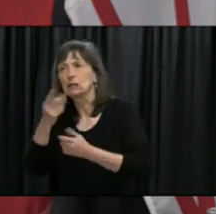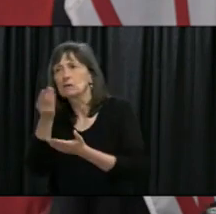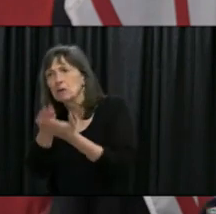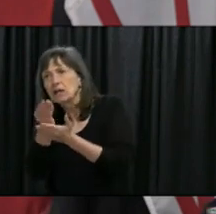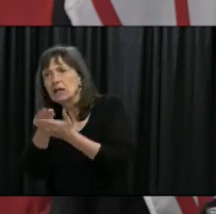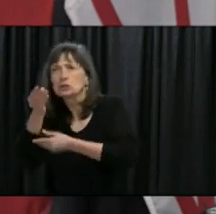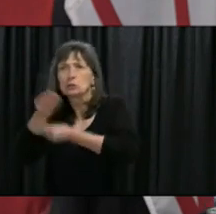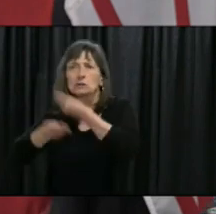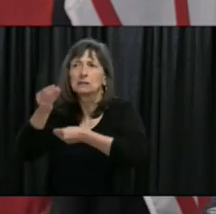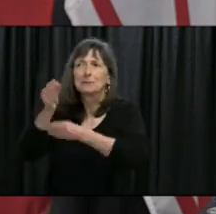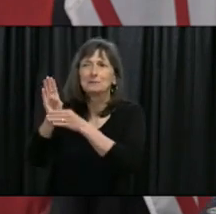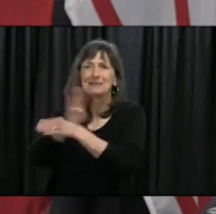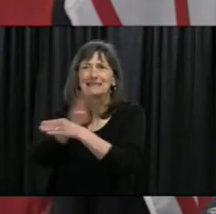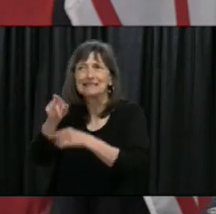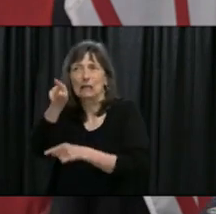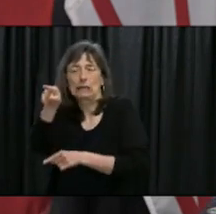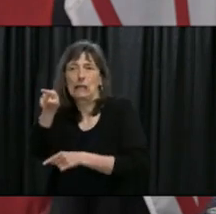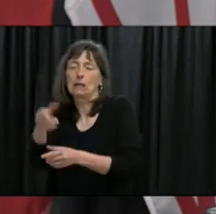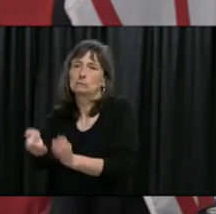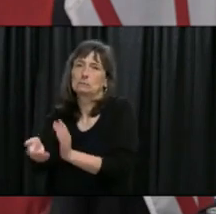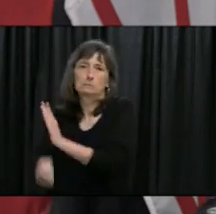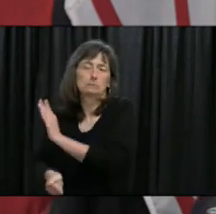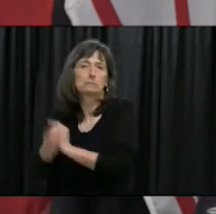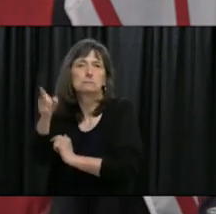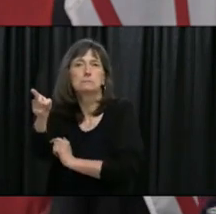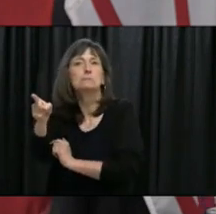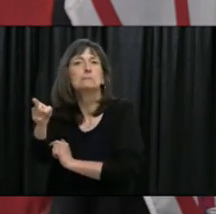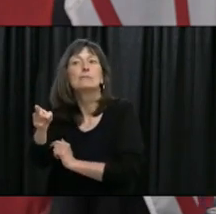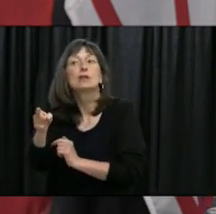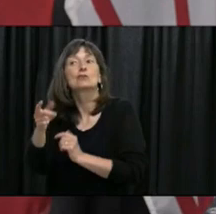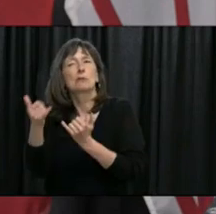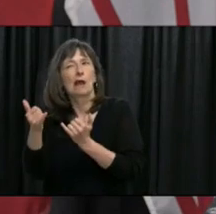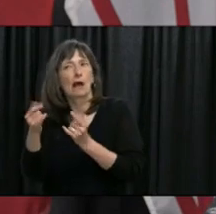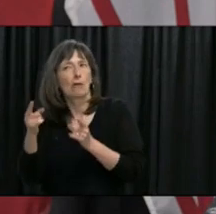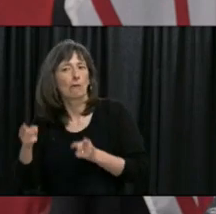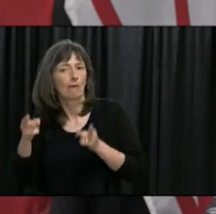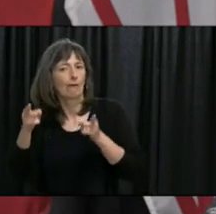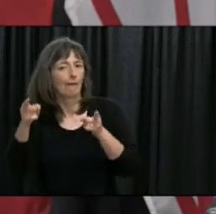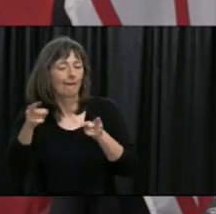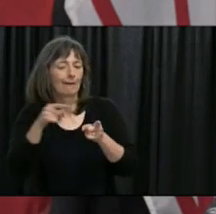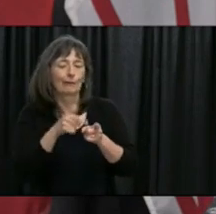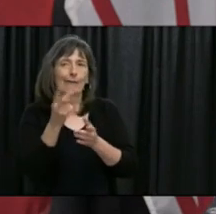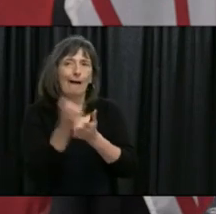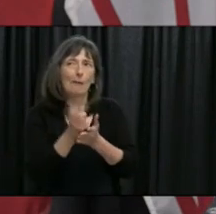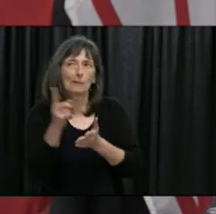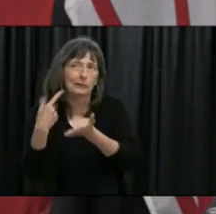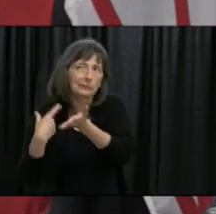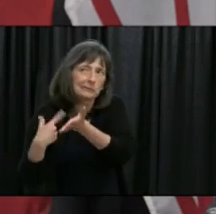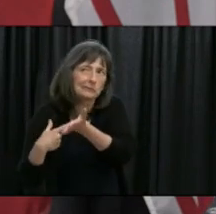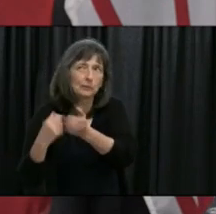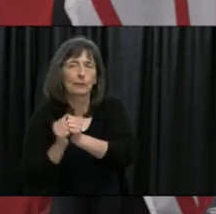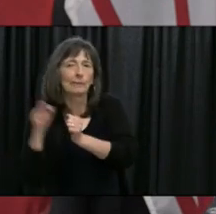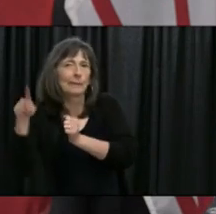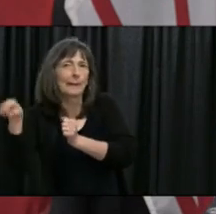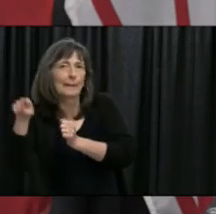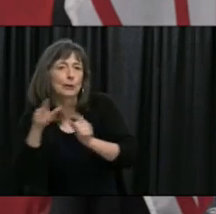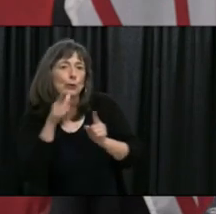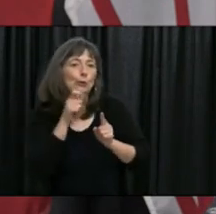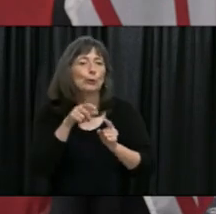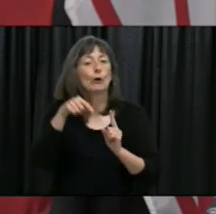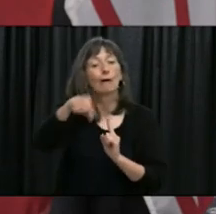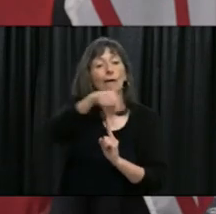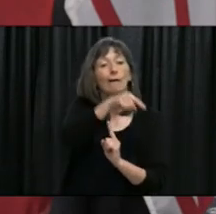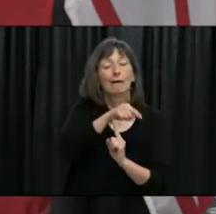institutions and it's very interesting to see the parallel as we bring this into tracing people who could potentially be